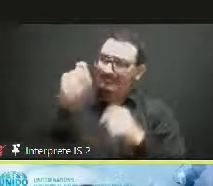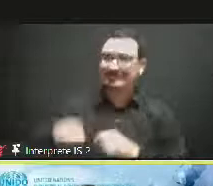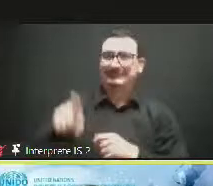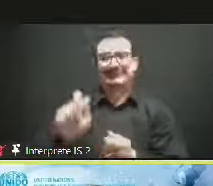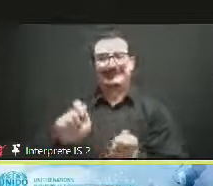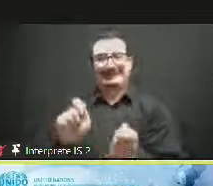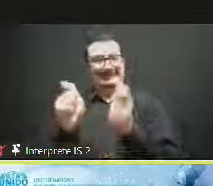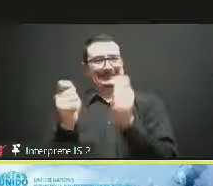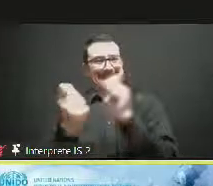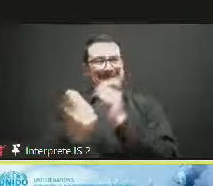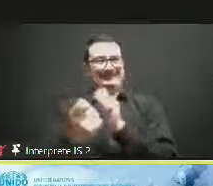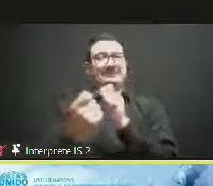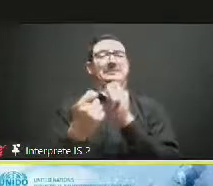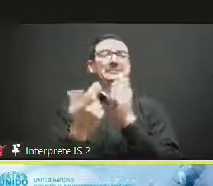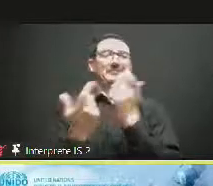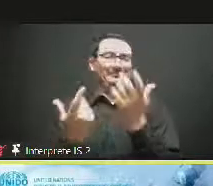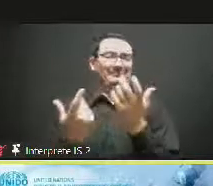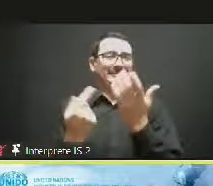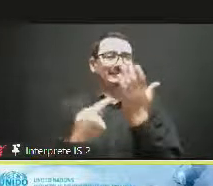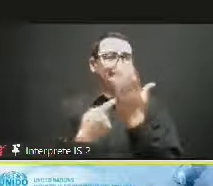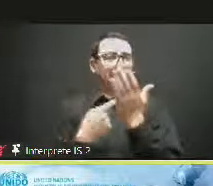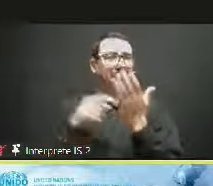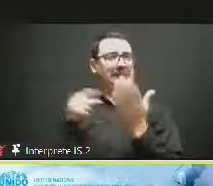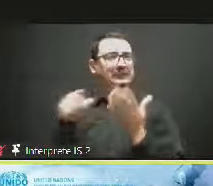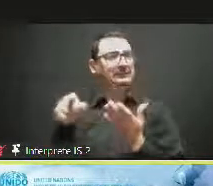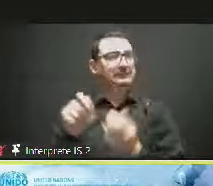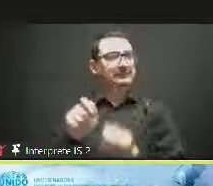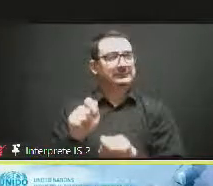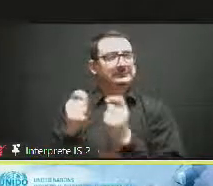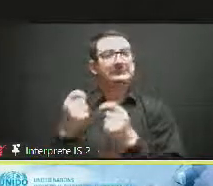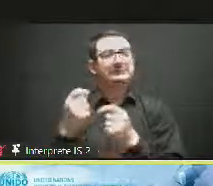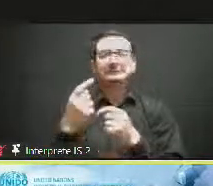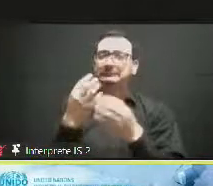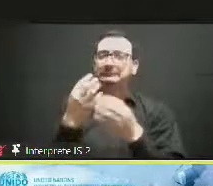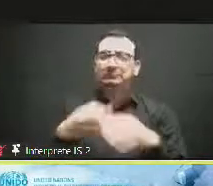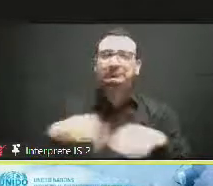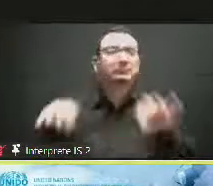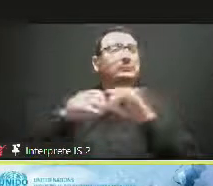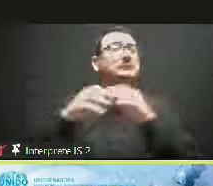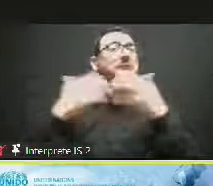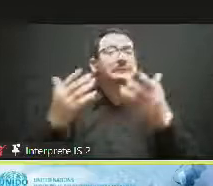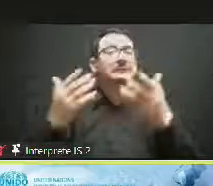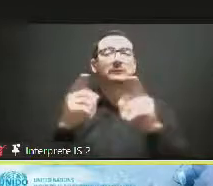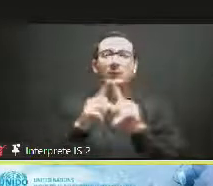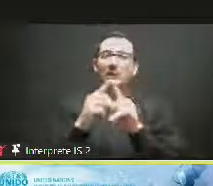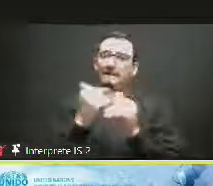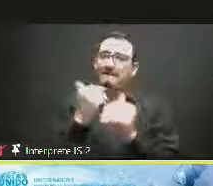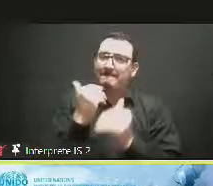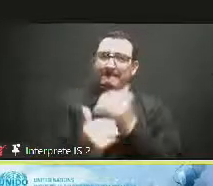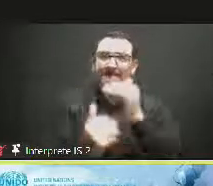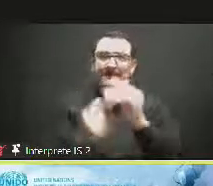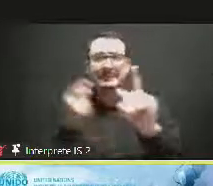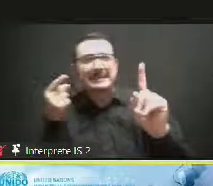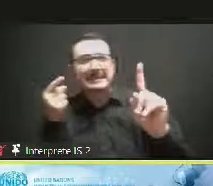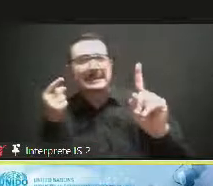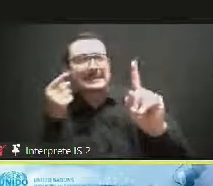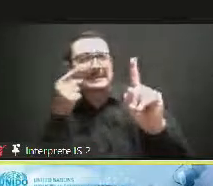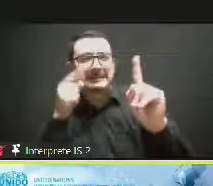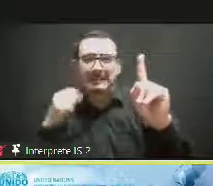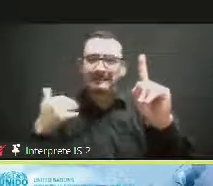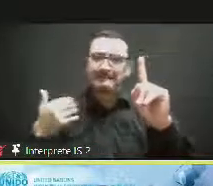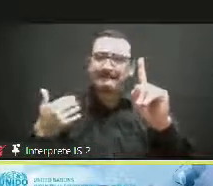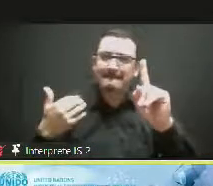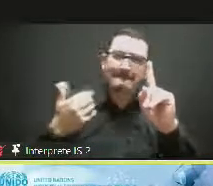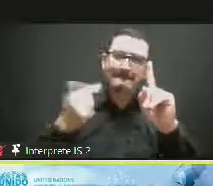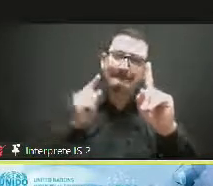in order to, let's say, including all these elements, mapping the creative